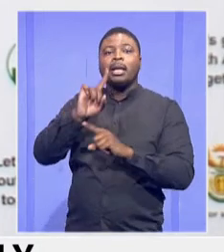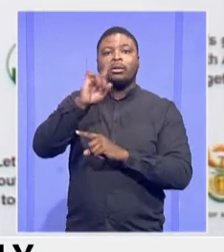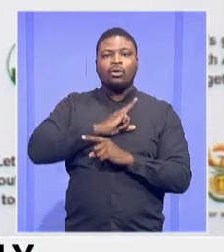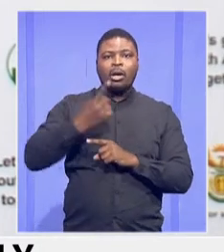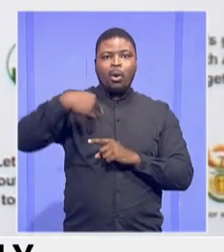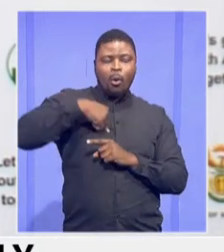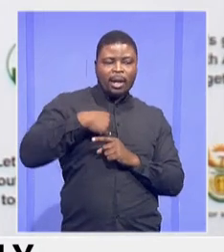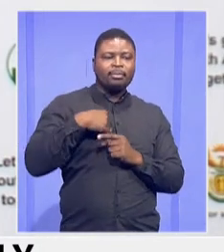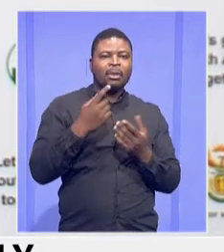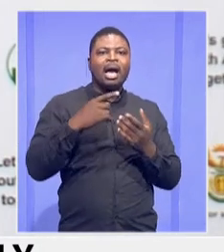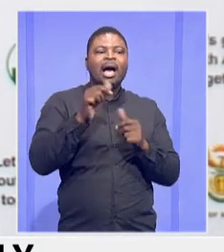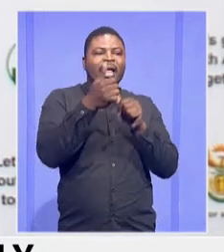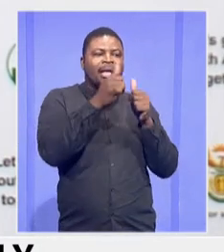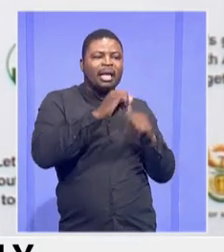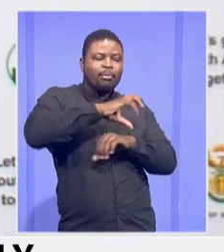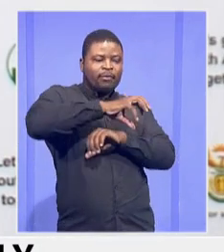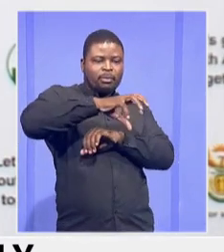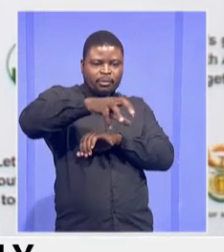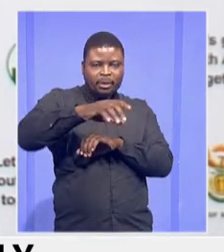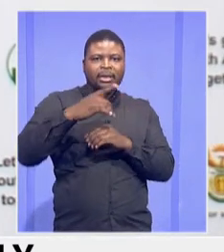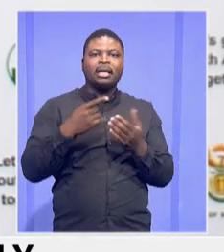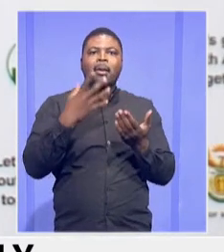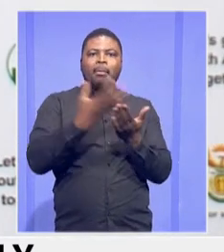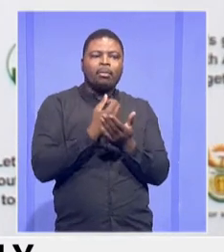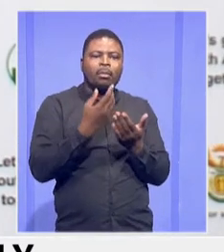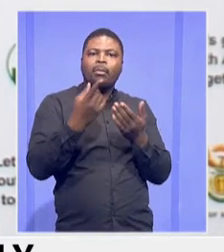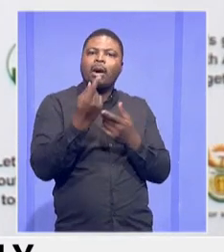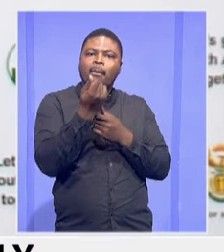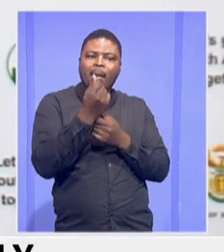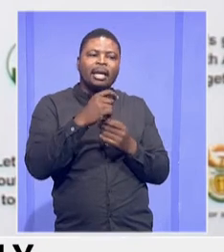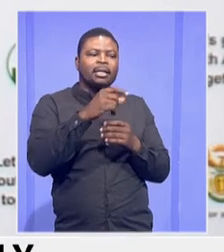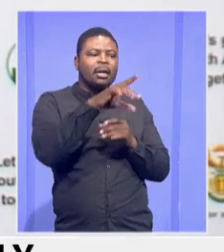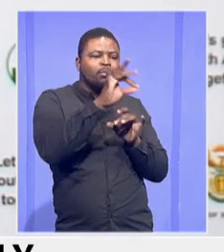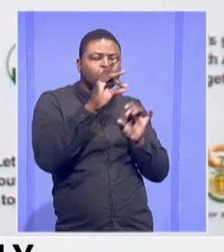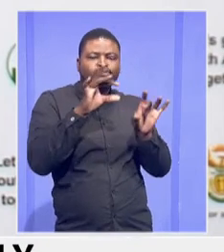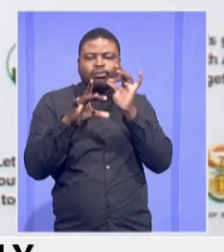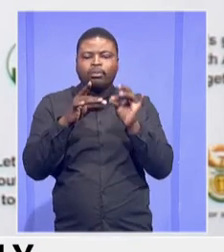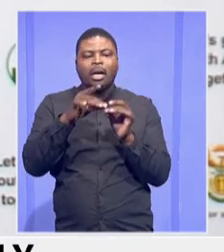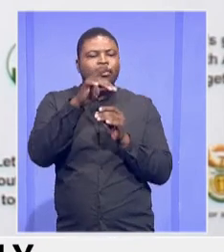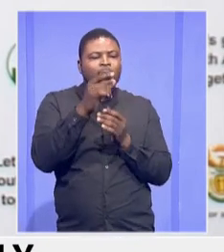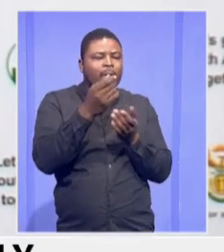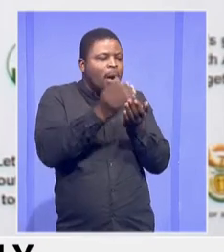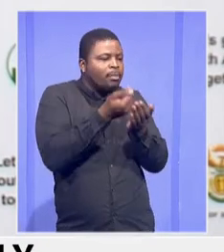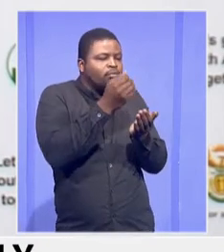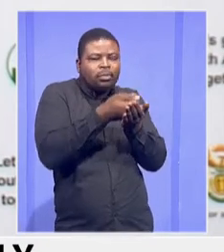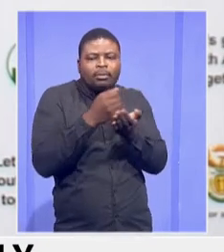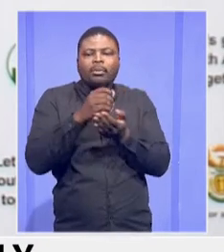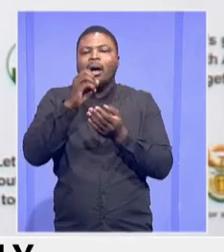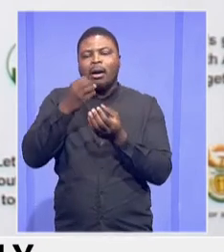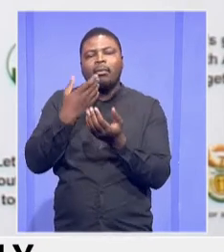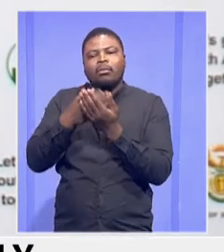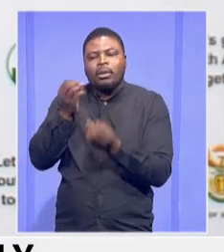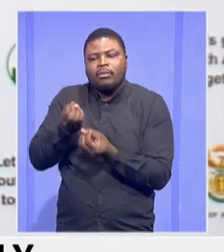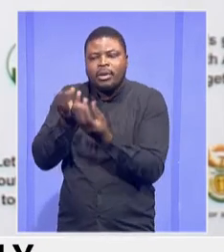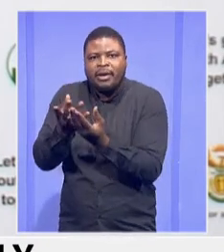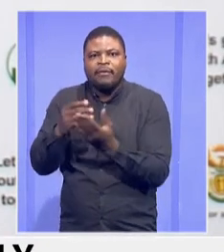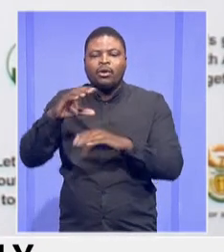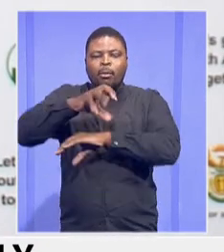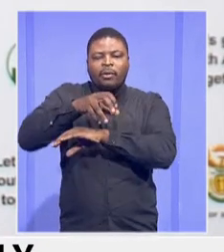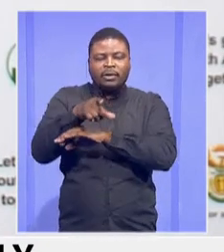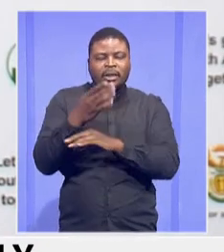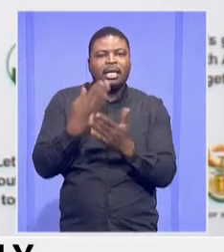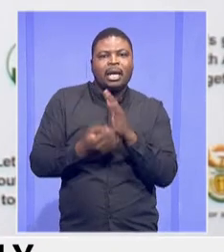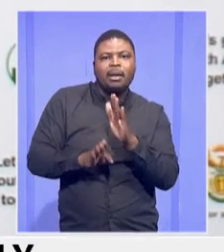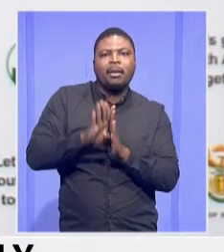it to provinces that were experiencing a boiling point in terms of their expenditure. And these figures are revised